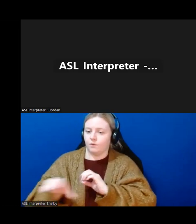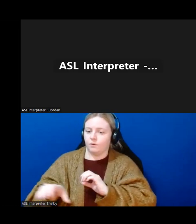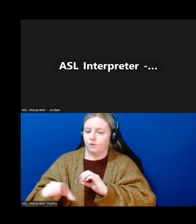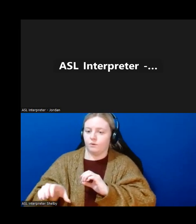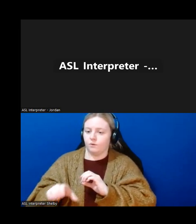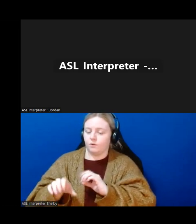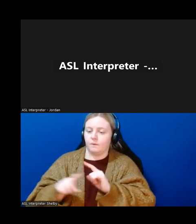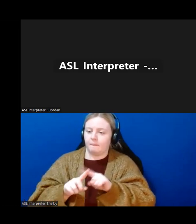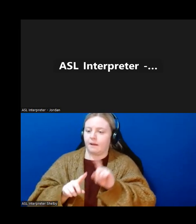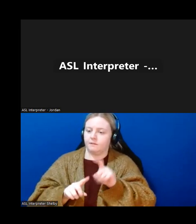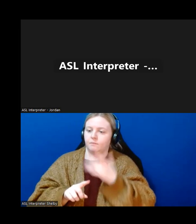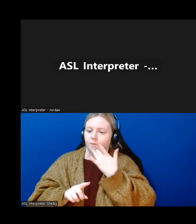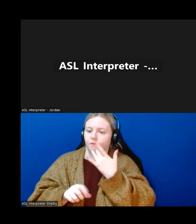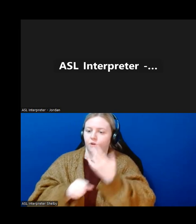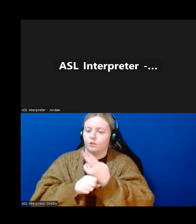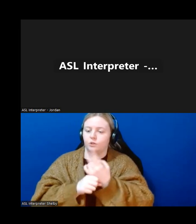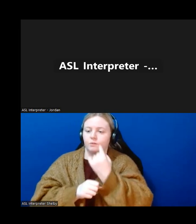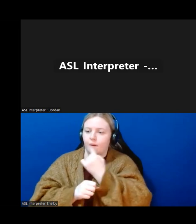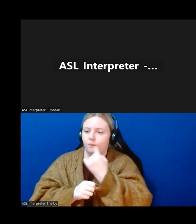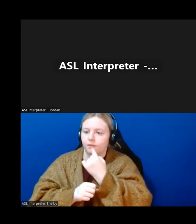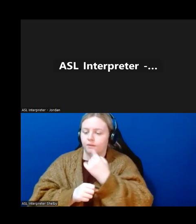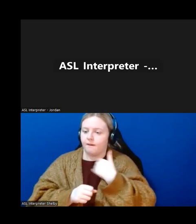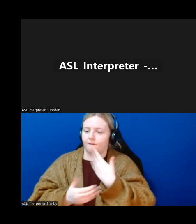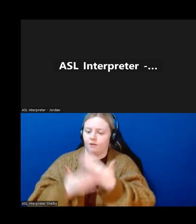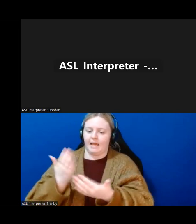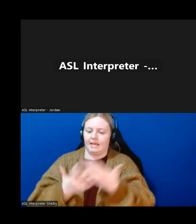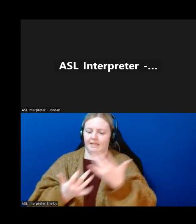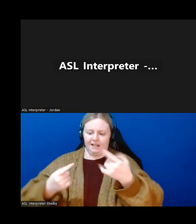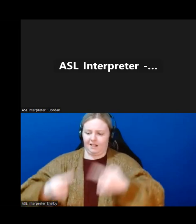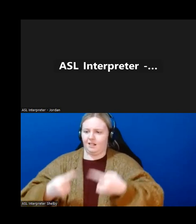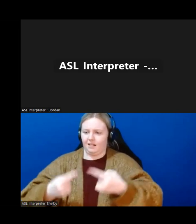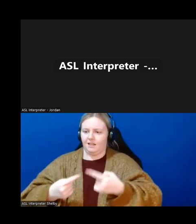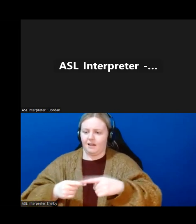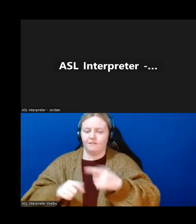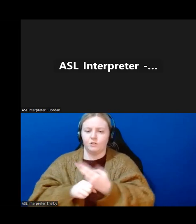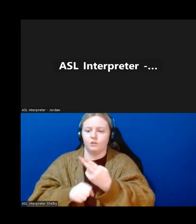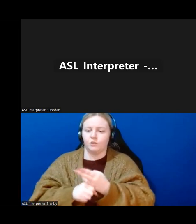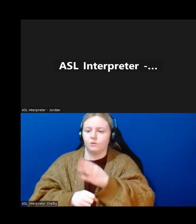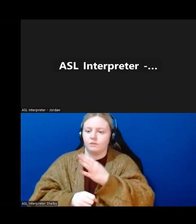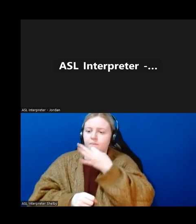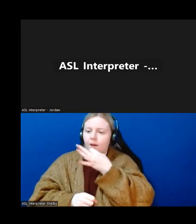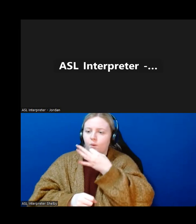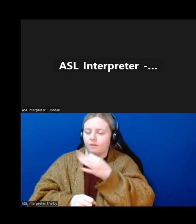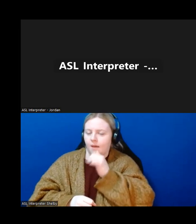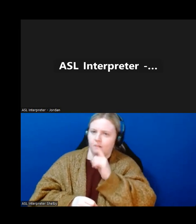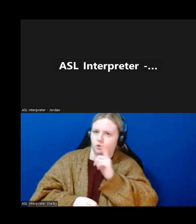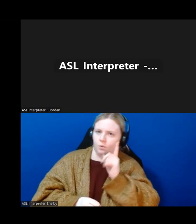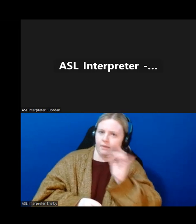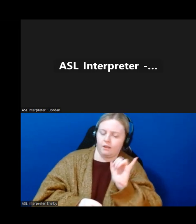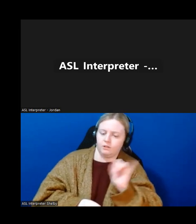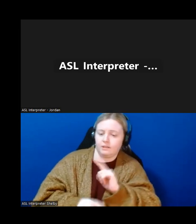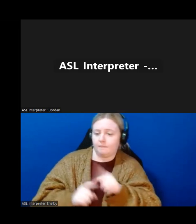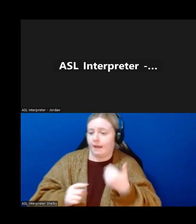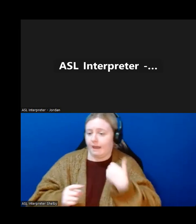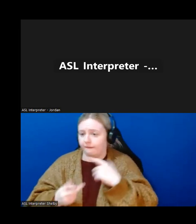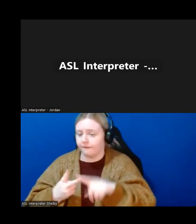because you struggle with dexterity or using your hands, we've got that too. We even now have a 3D printer, so stay tuned